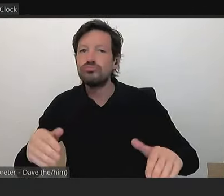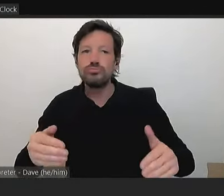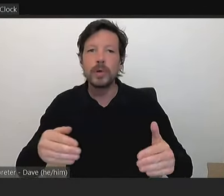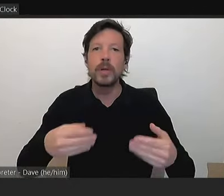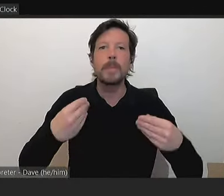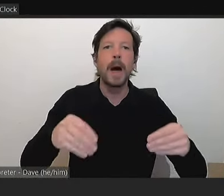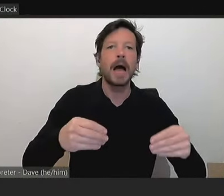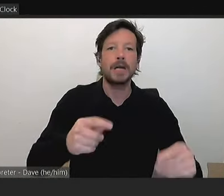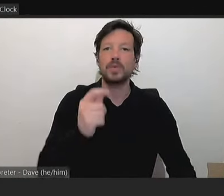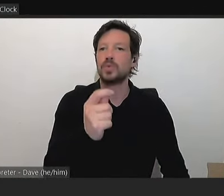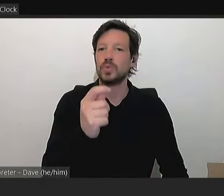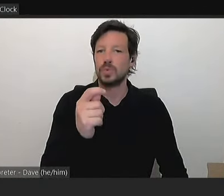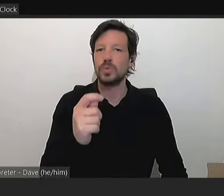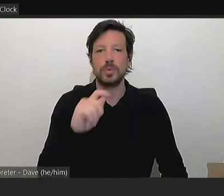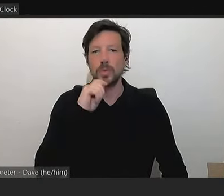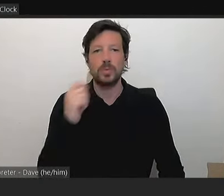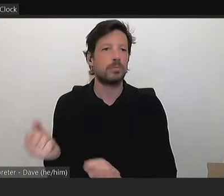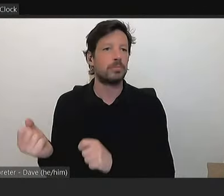to come back to Council in November.